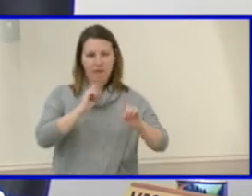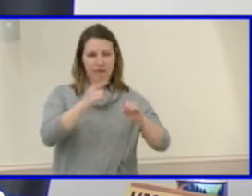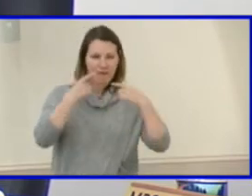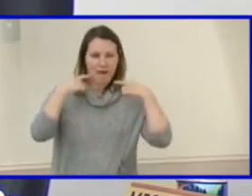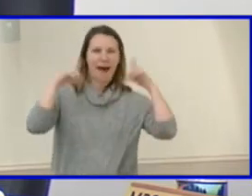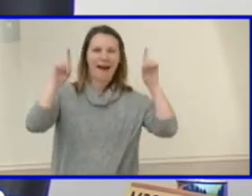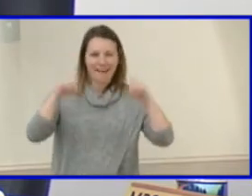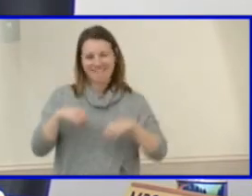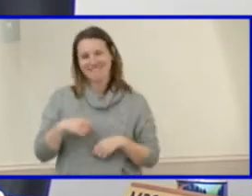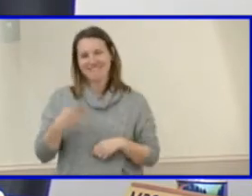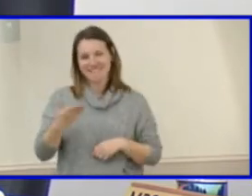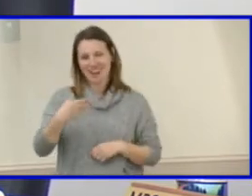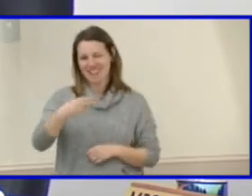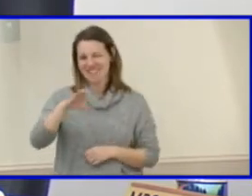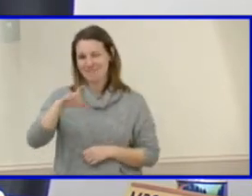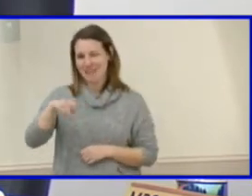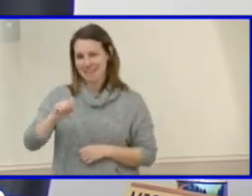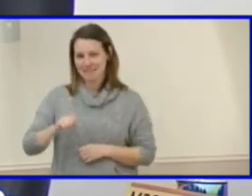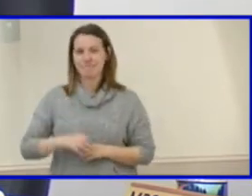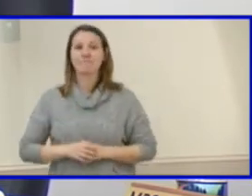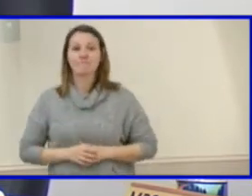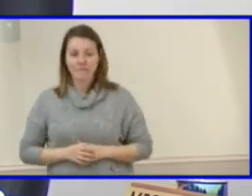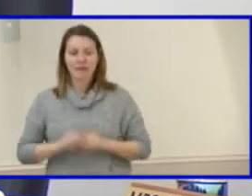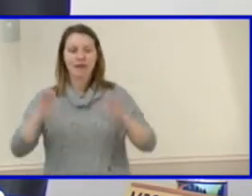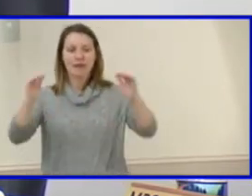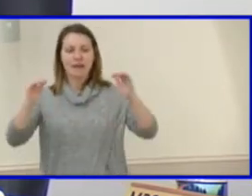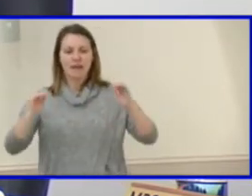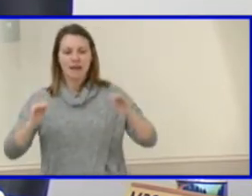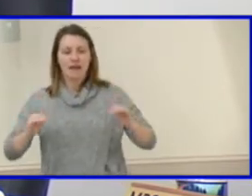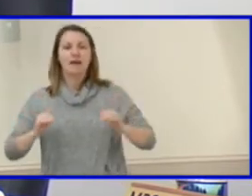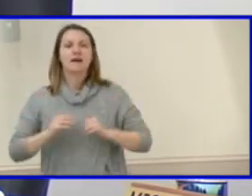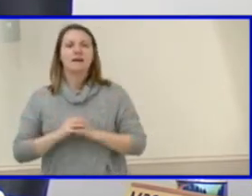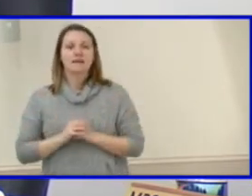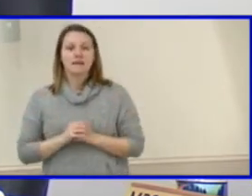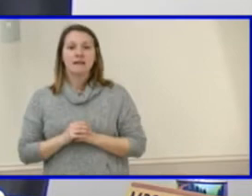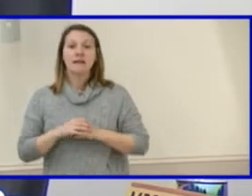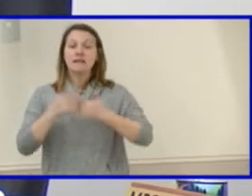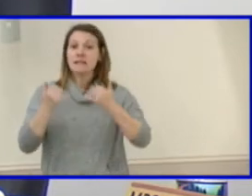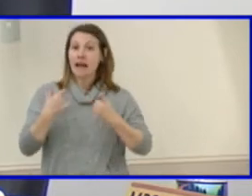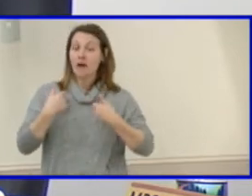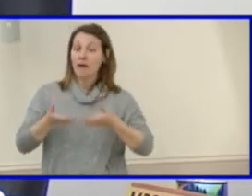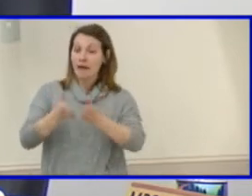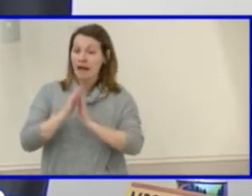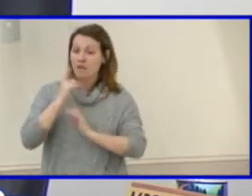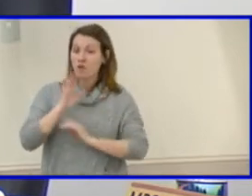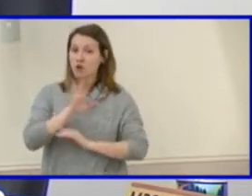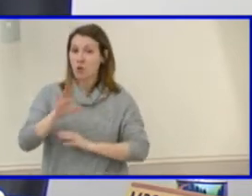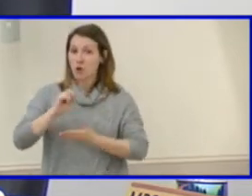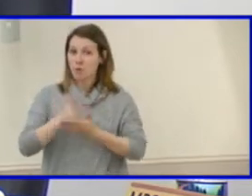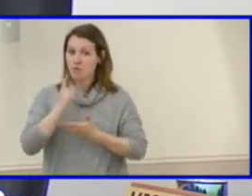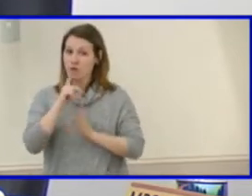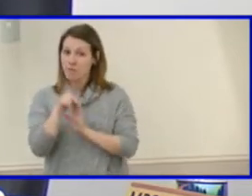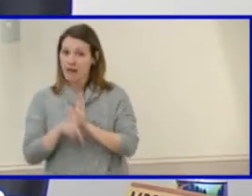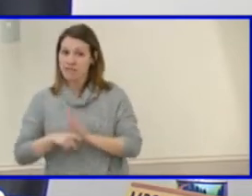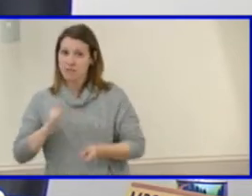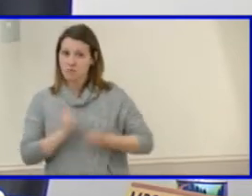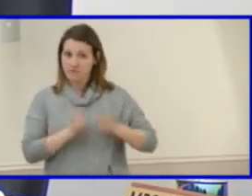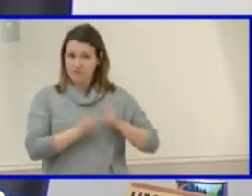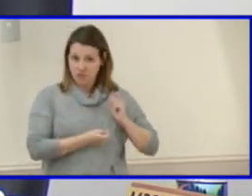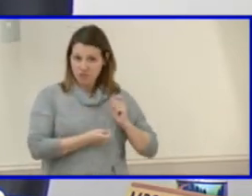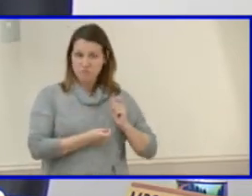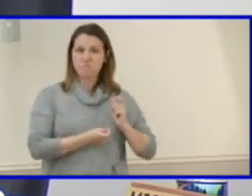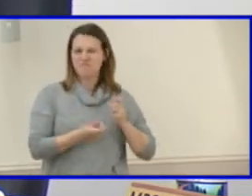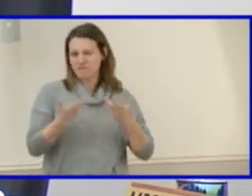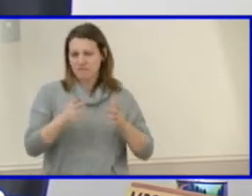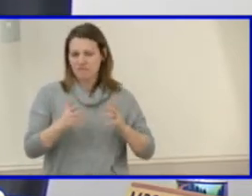All right, for the next several items, I'll be seeking your approval of policy revisions that have already been before